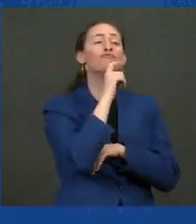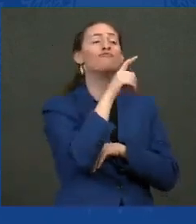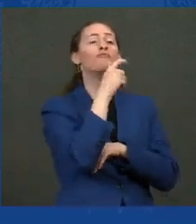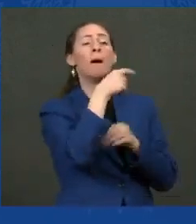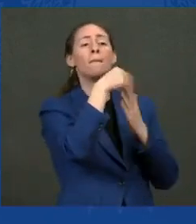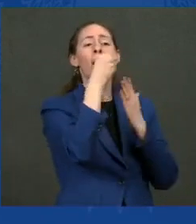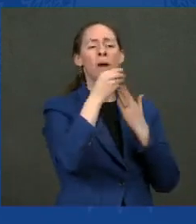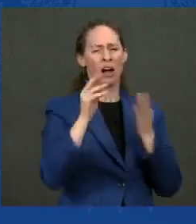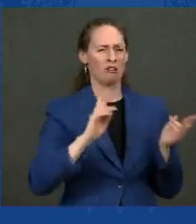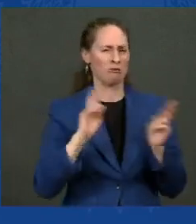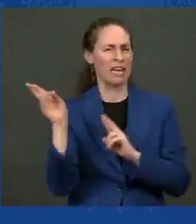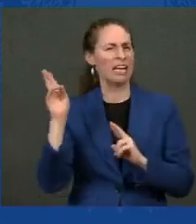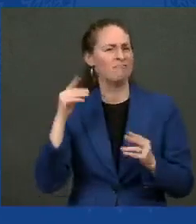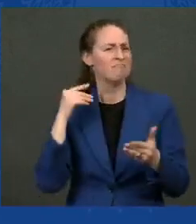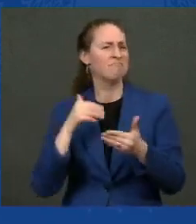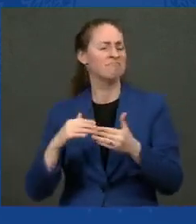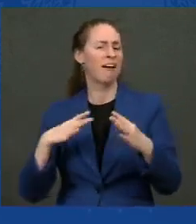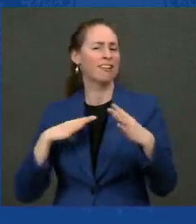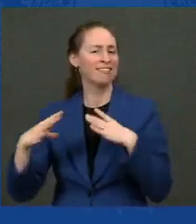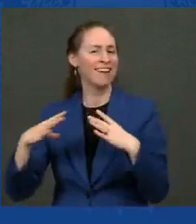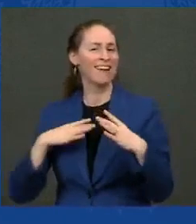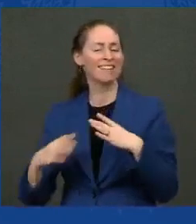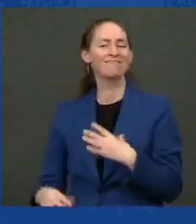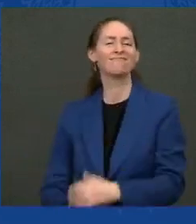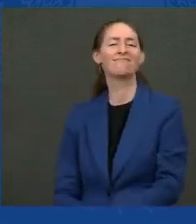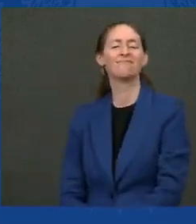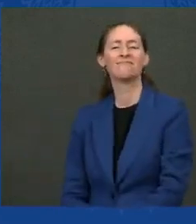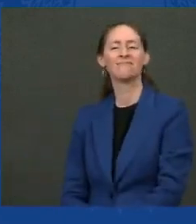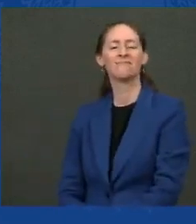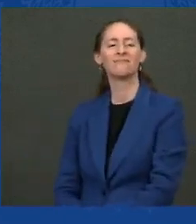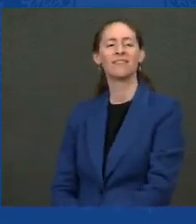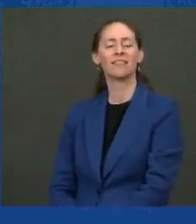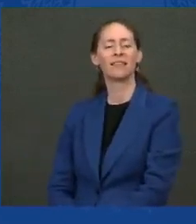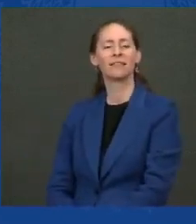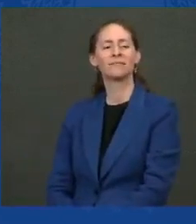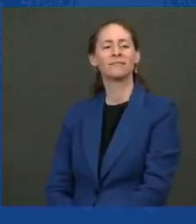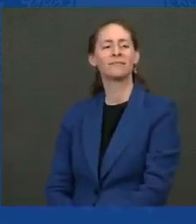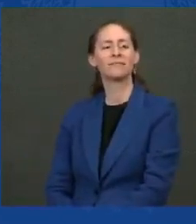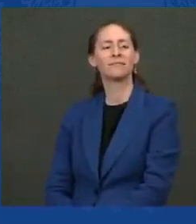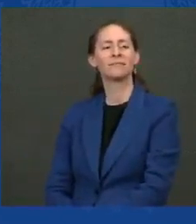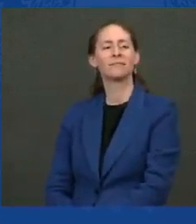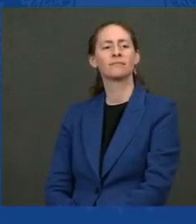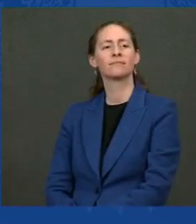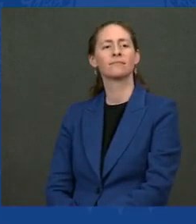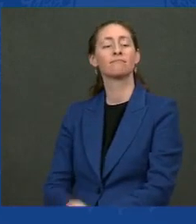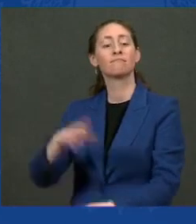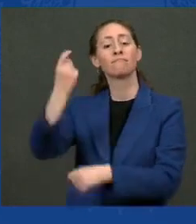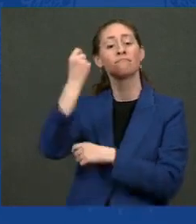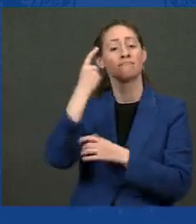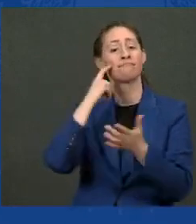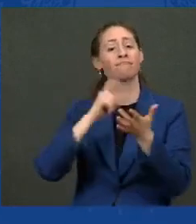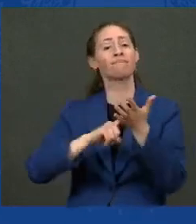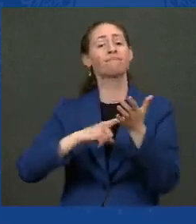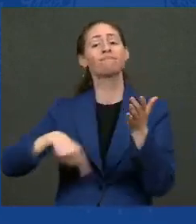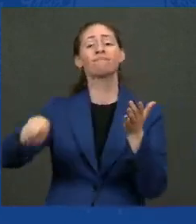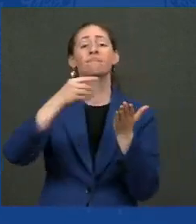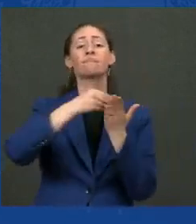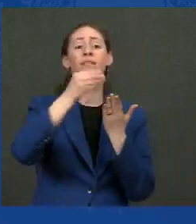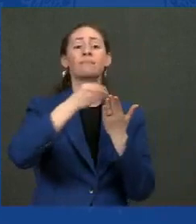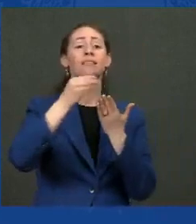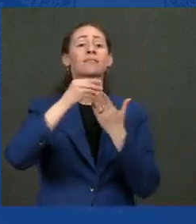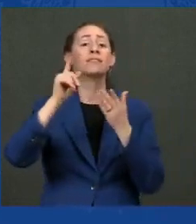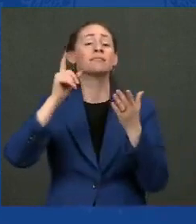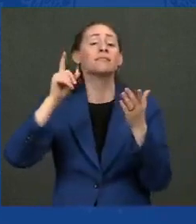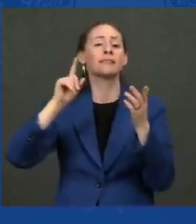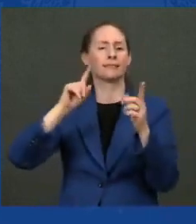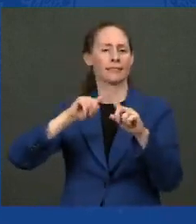have changed their their uh shopping patterns and this is our second uh thanksgiving as you mentioned